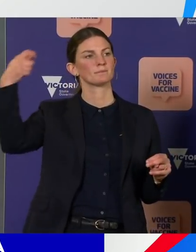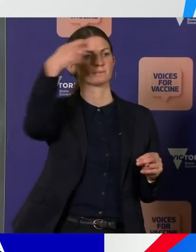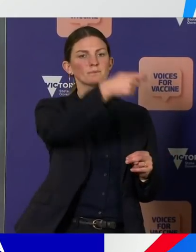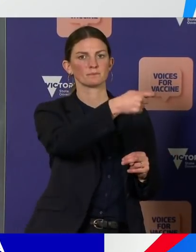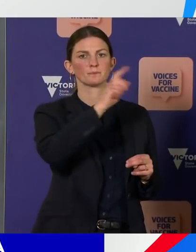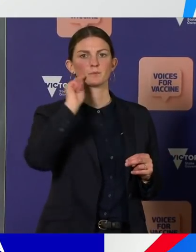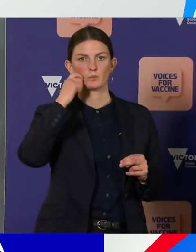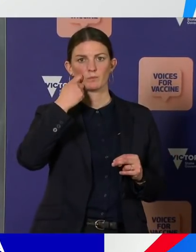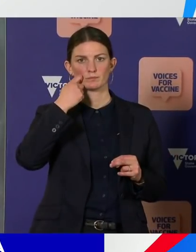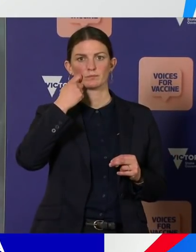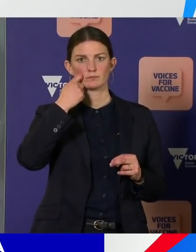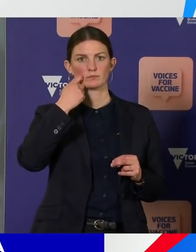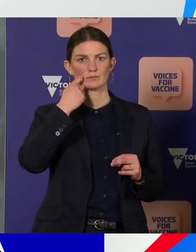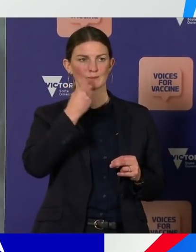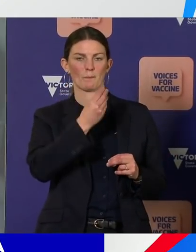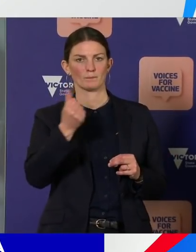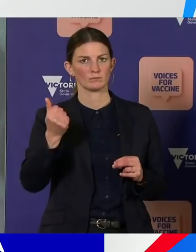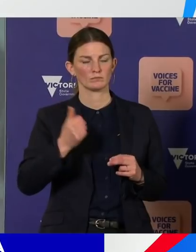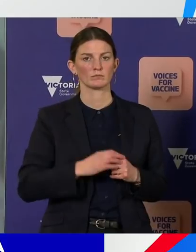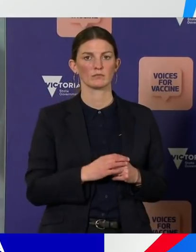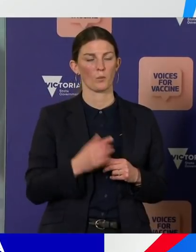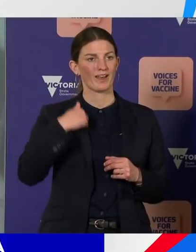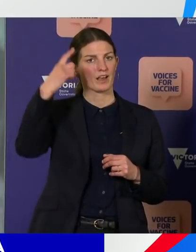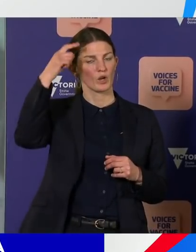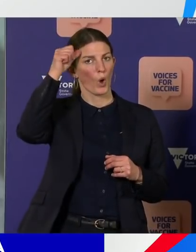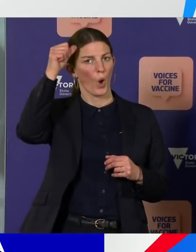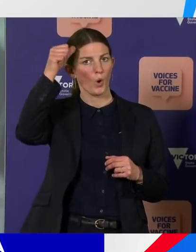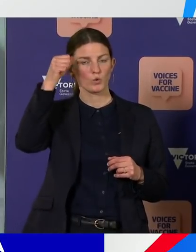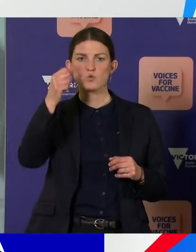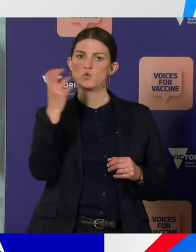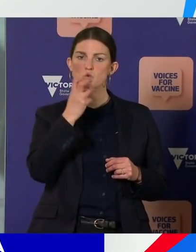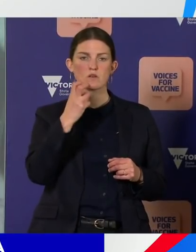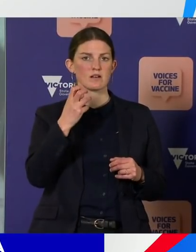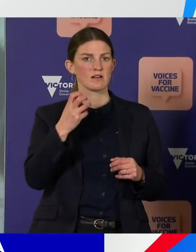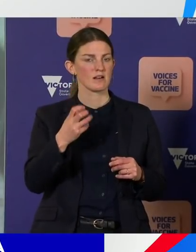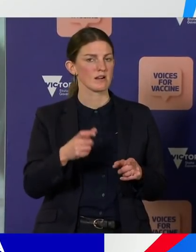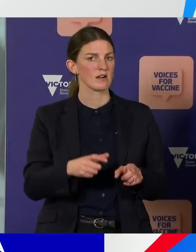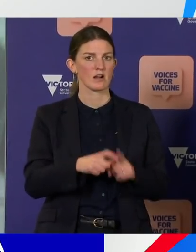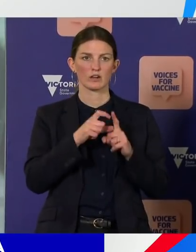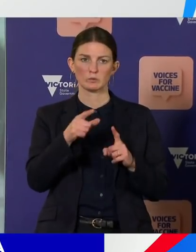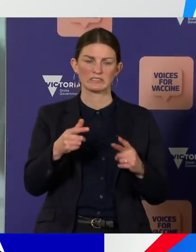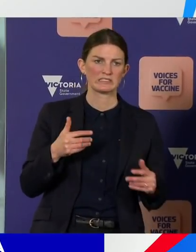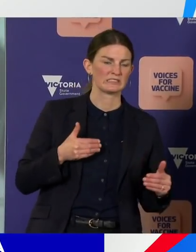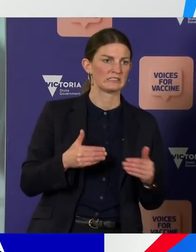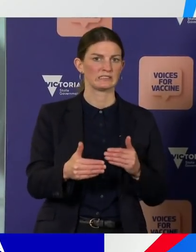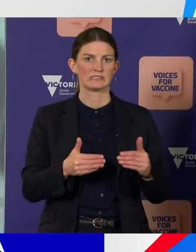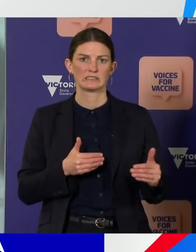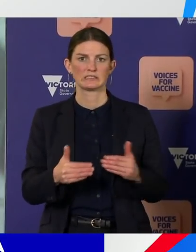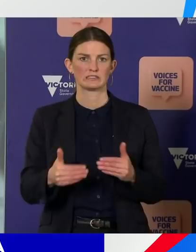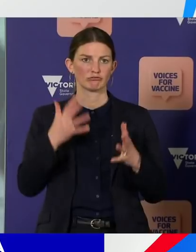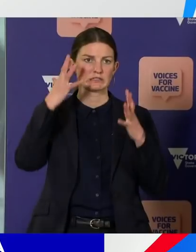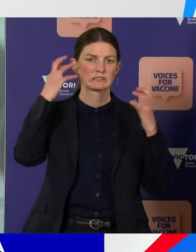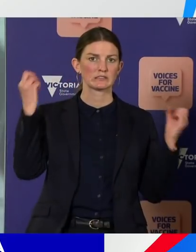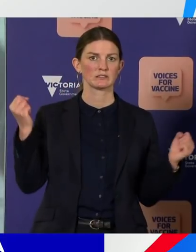to people's lives because we absolutely understand just how critical it is that particularly those who are